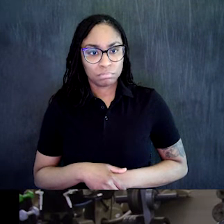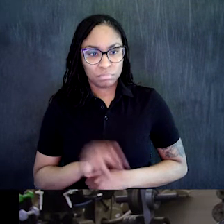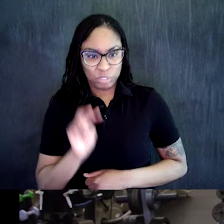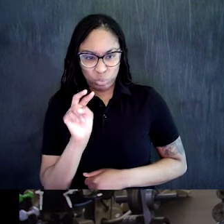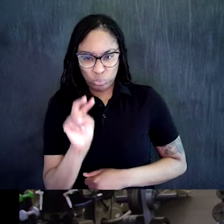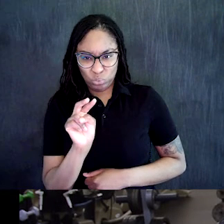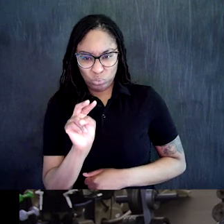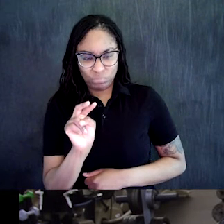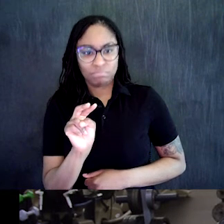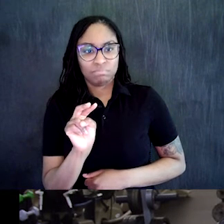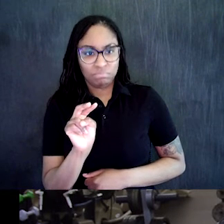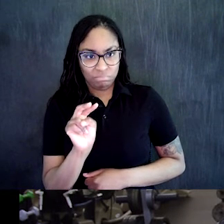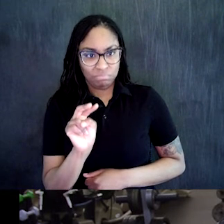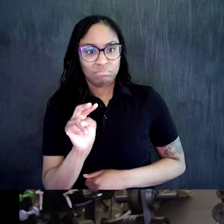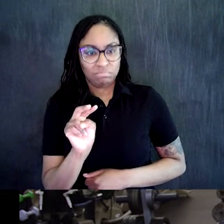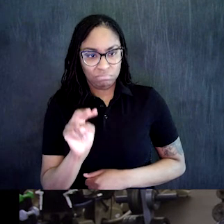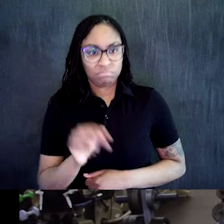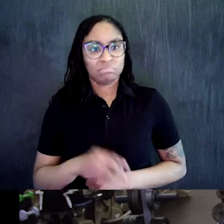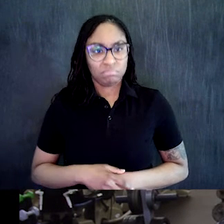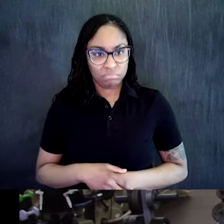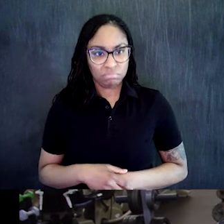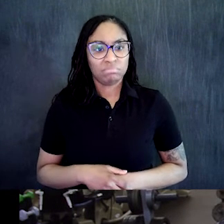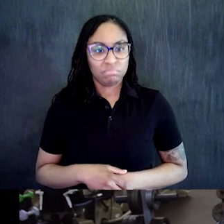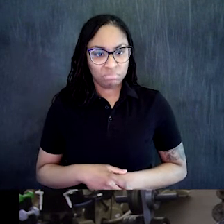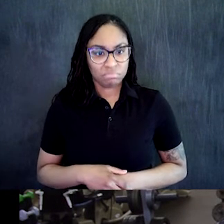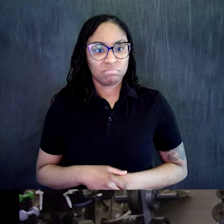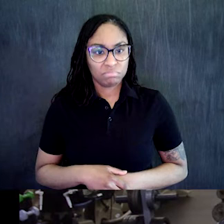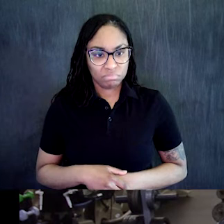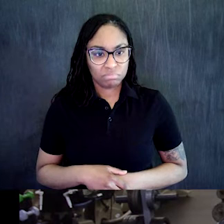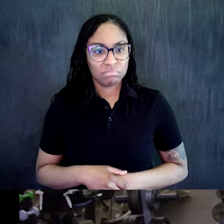All right? Three. Two. One.